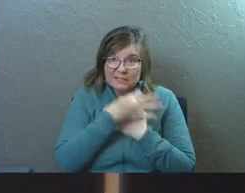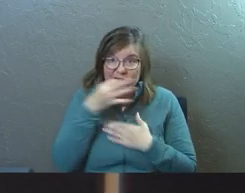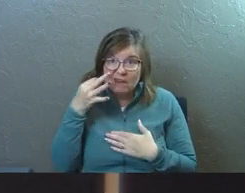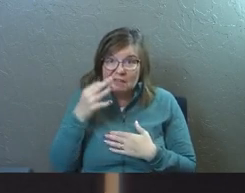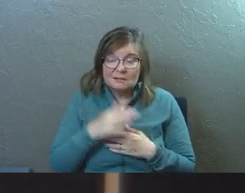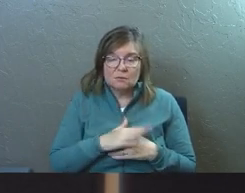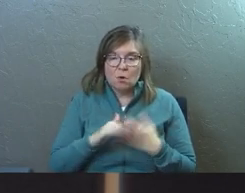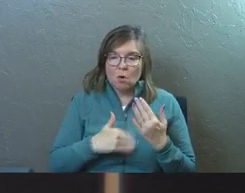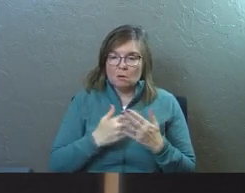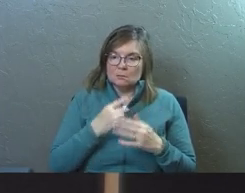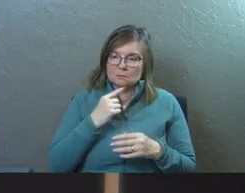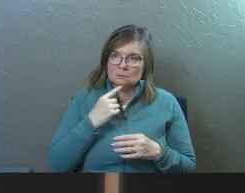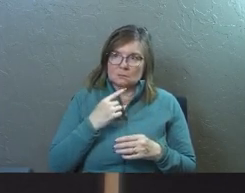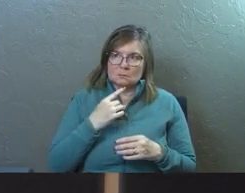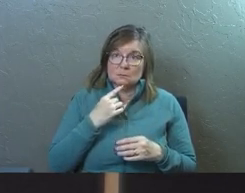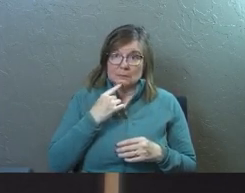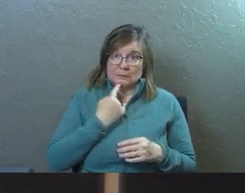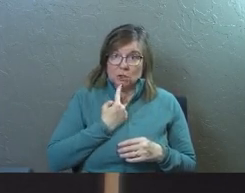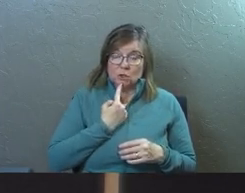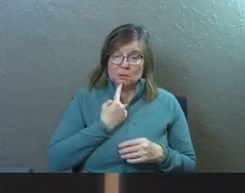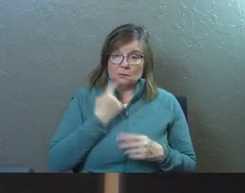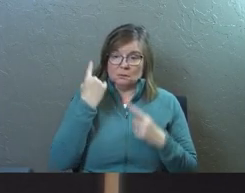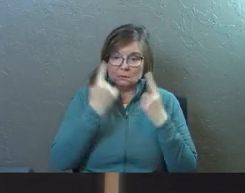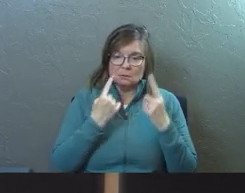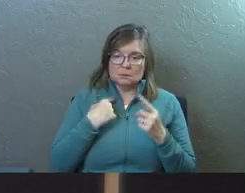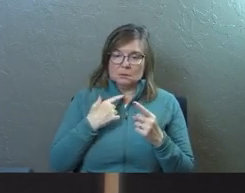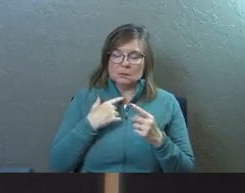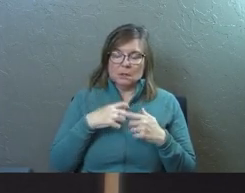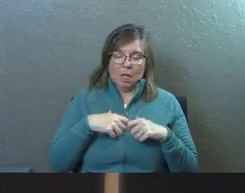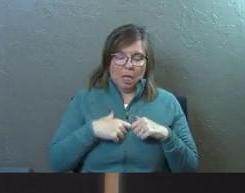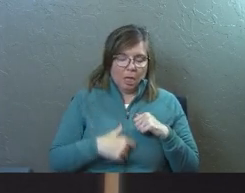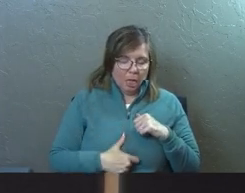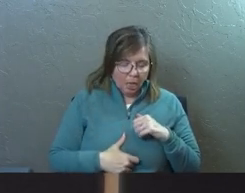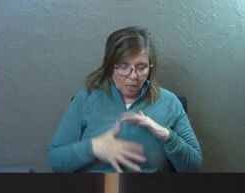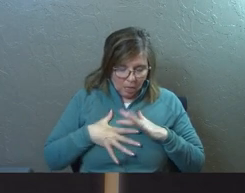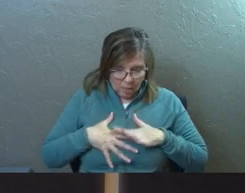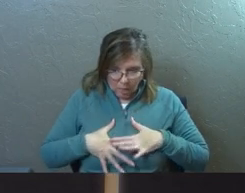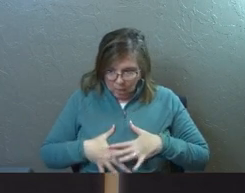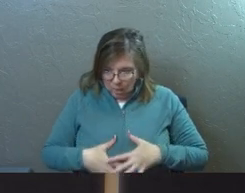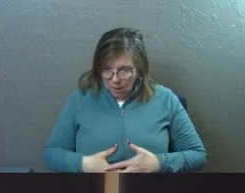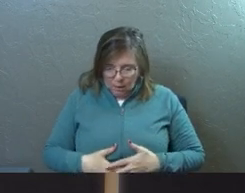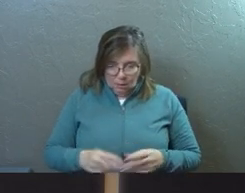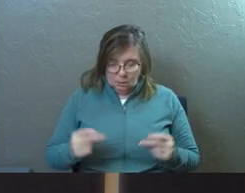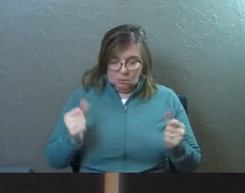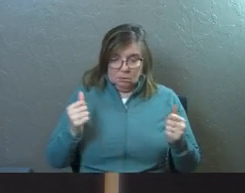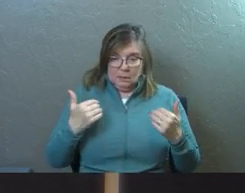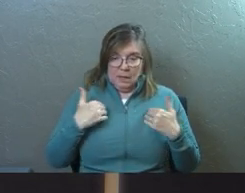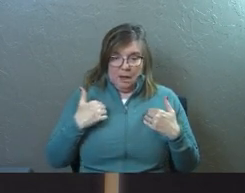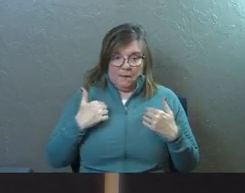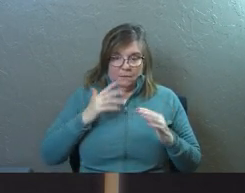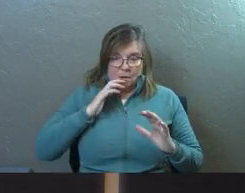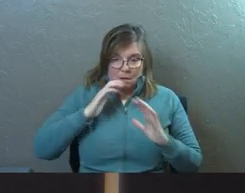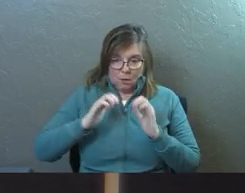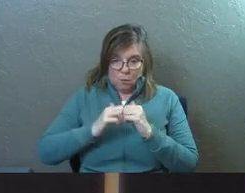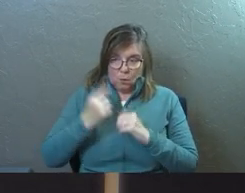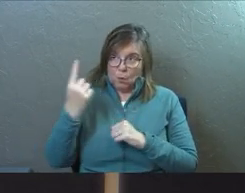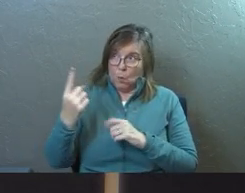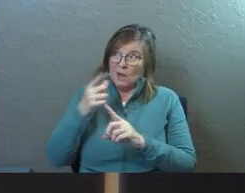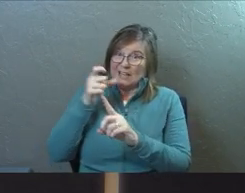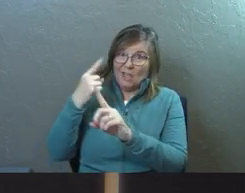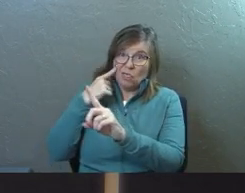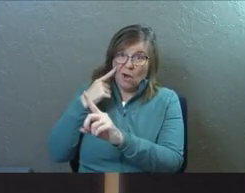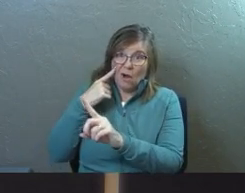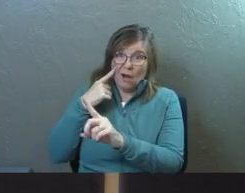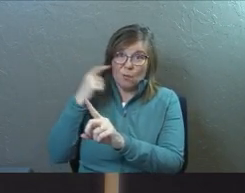He's taking this all very, very seriously. He is crushed. He is devastated. And all of a sudden he's having a conversation with the one